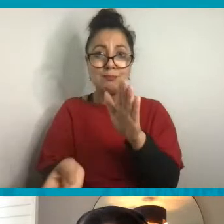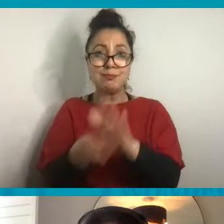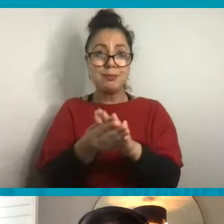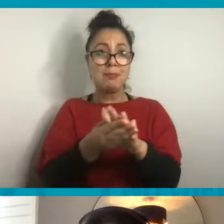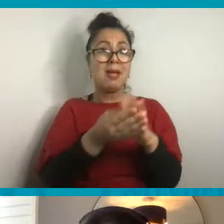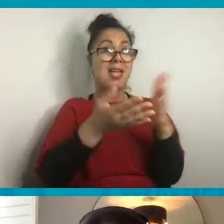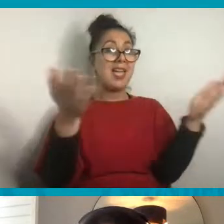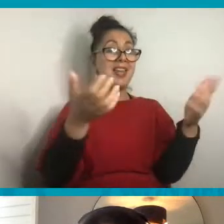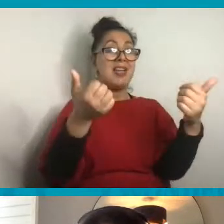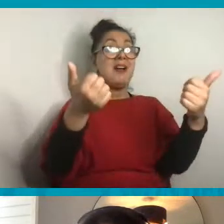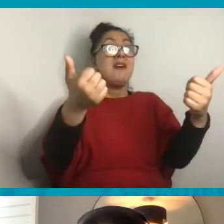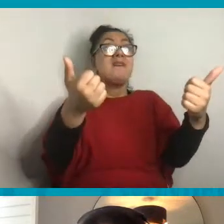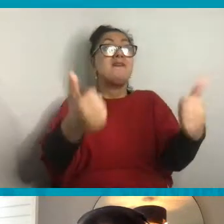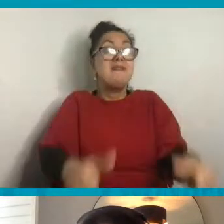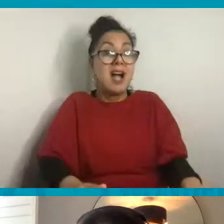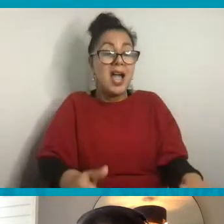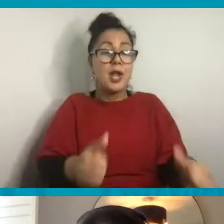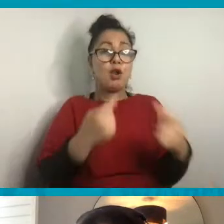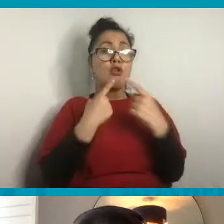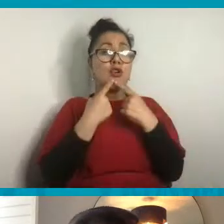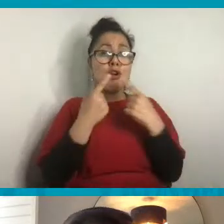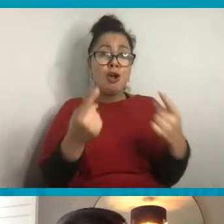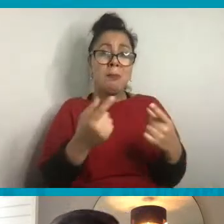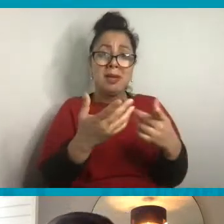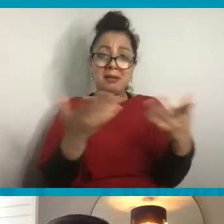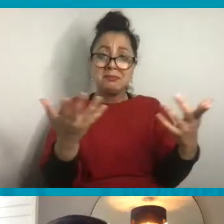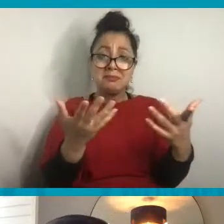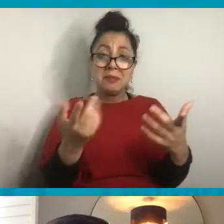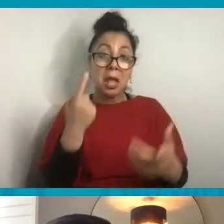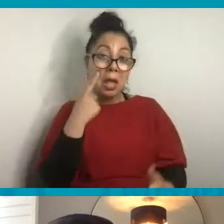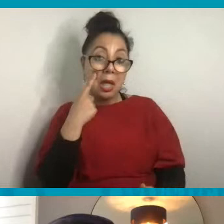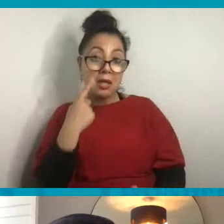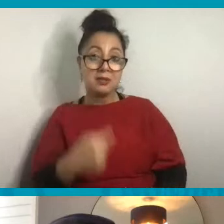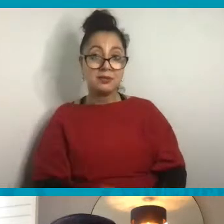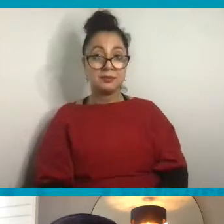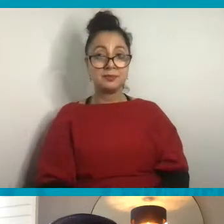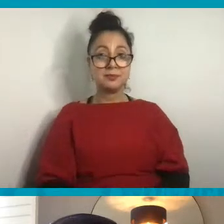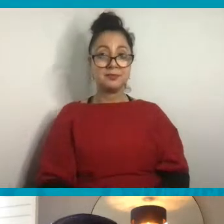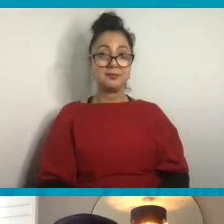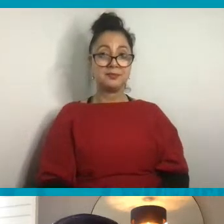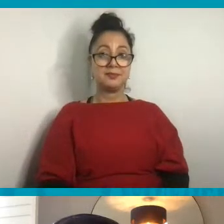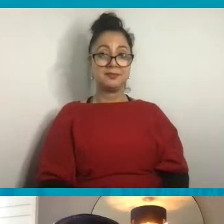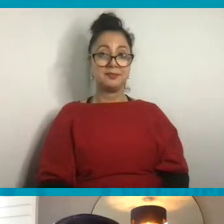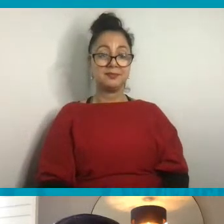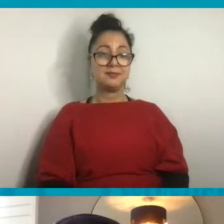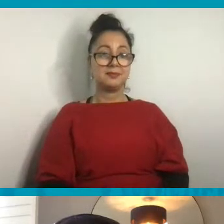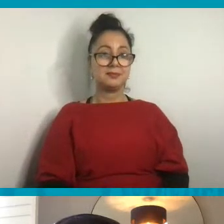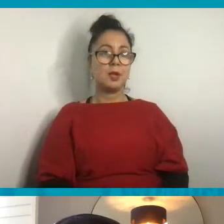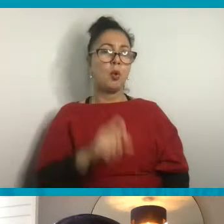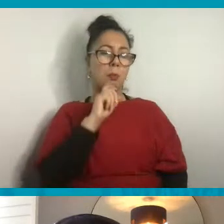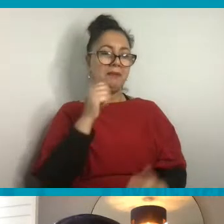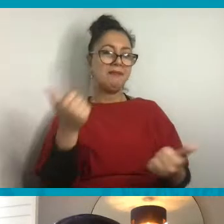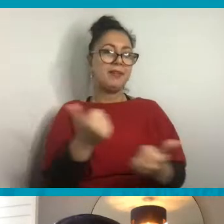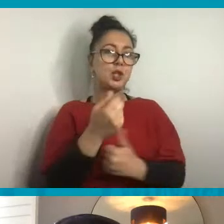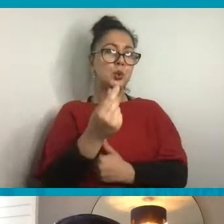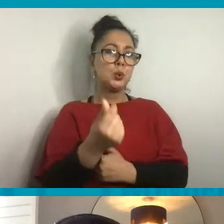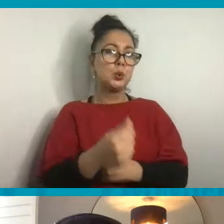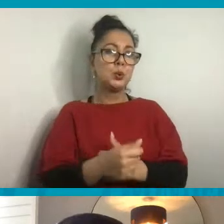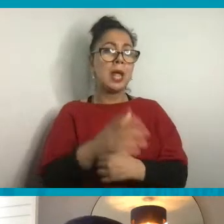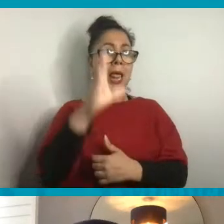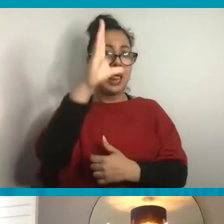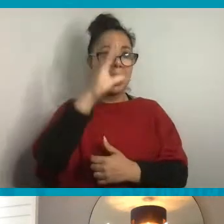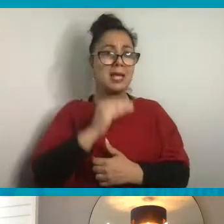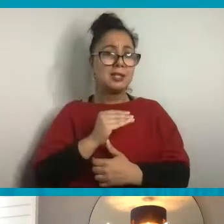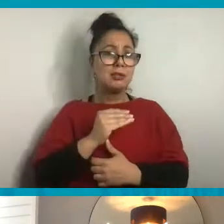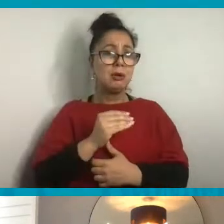comments on the chat that we're going to have a look now? Because we're going to be finishing off shortly. So do let us